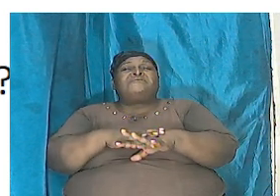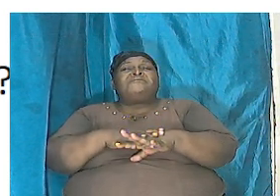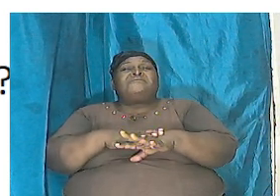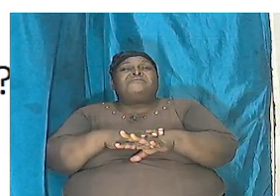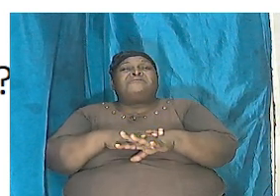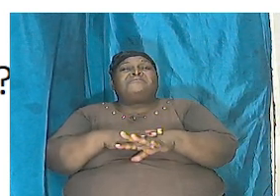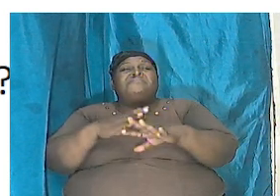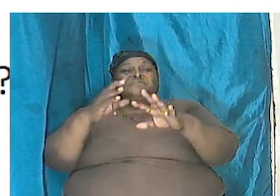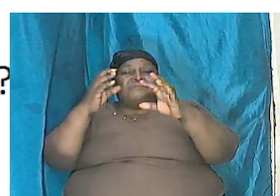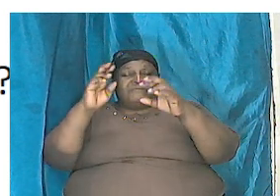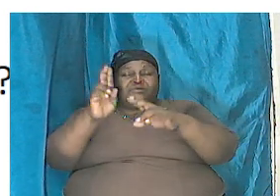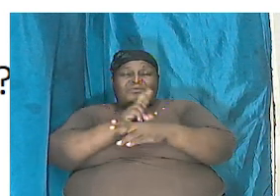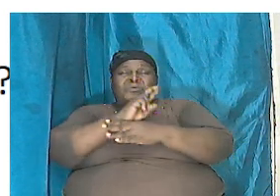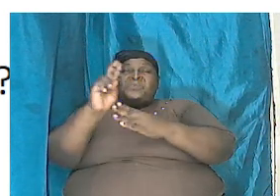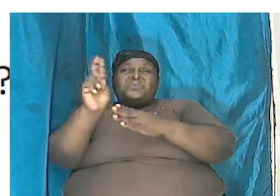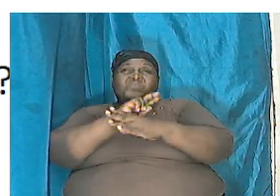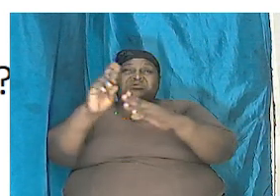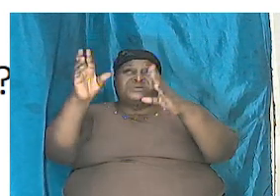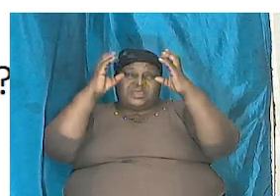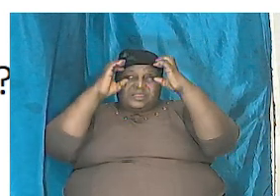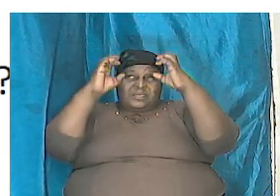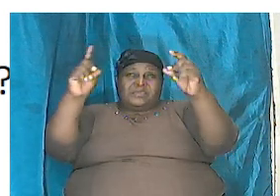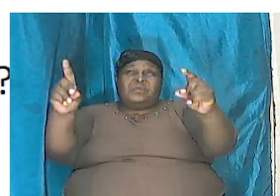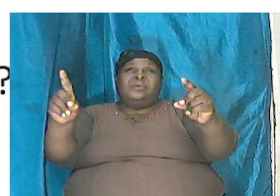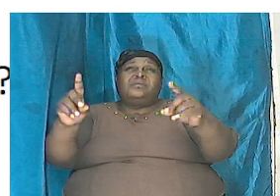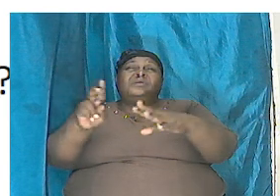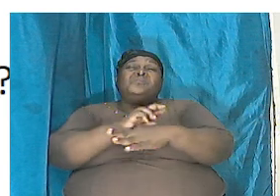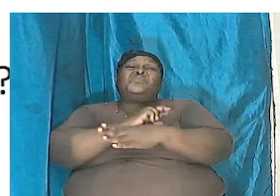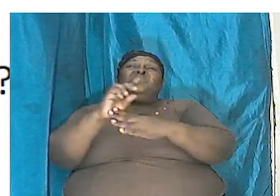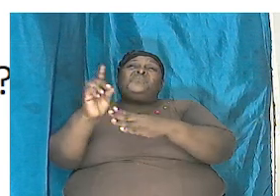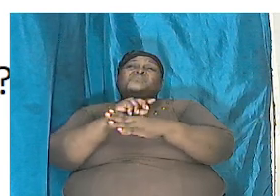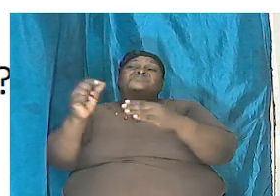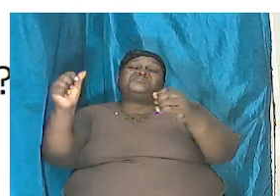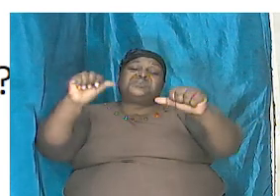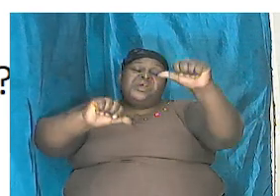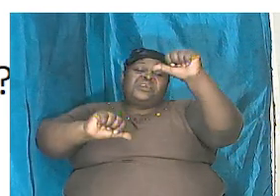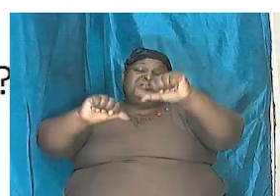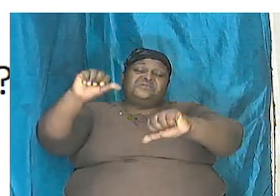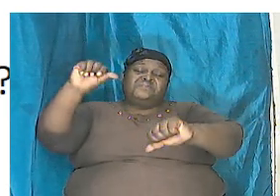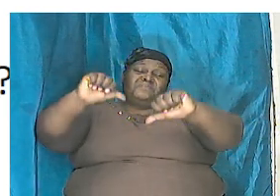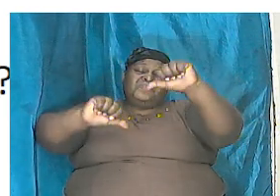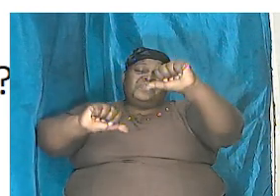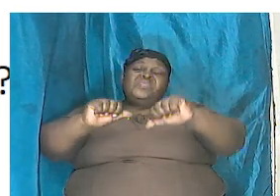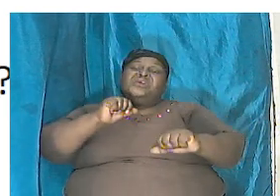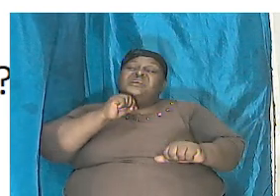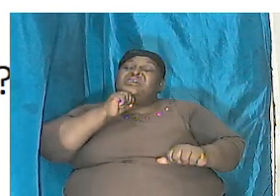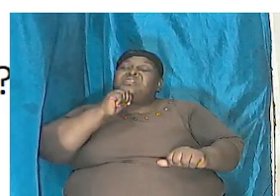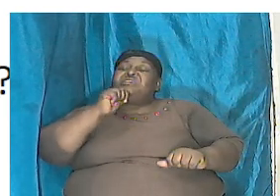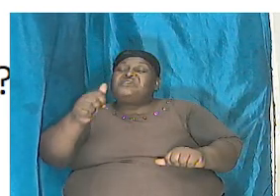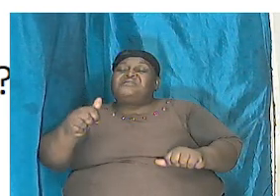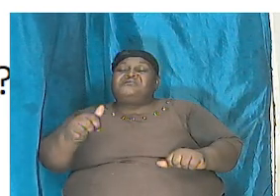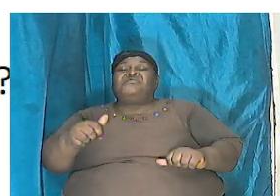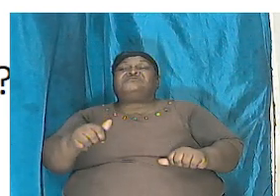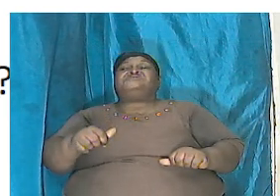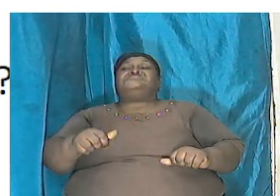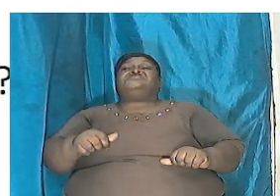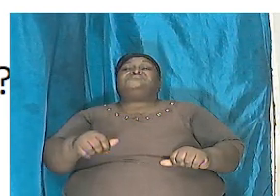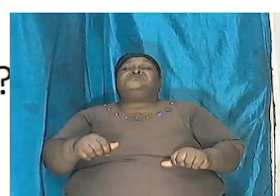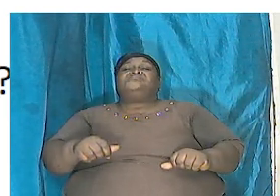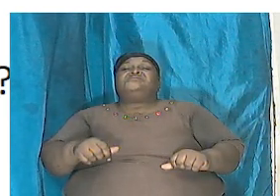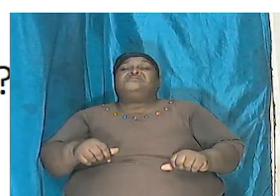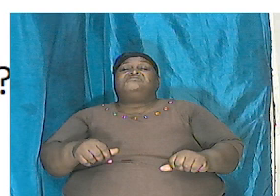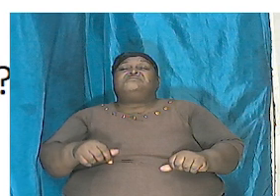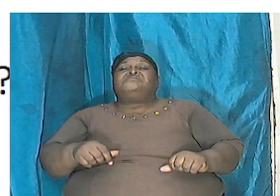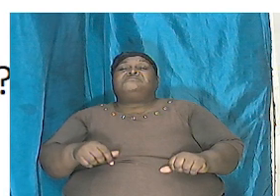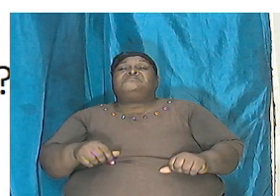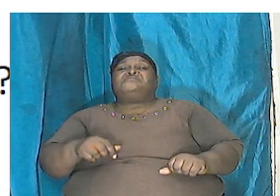education they use scientific means they use every means to say that it is not a faith thing these are proven